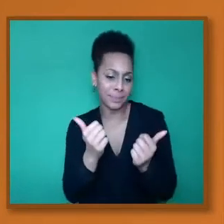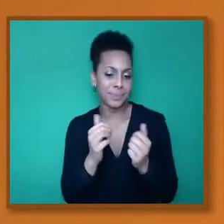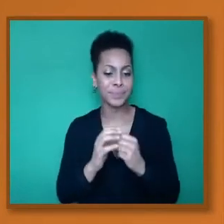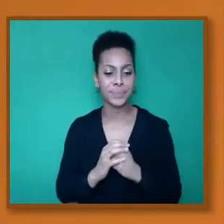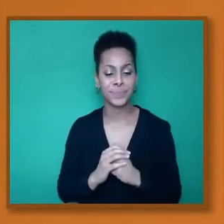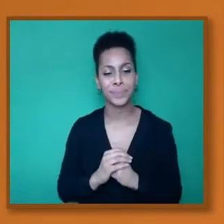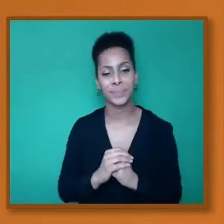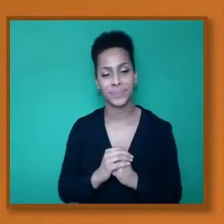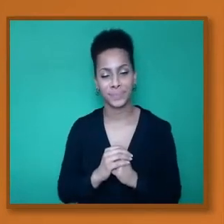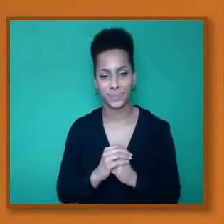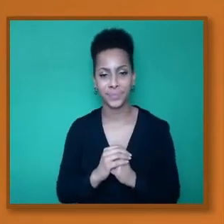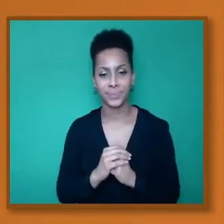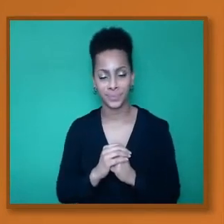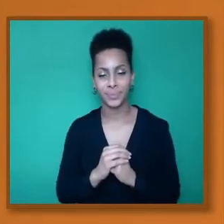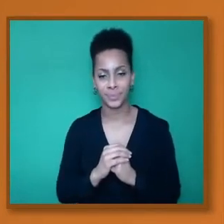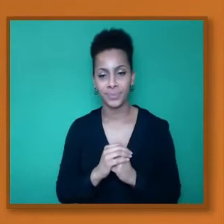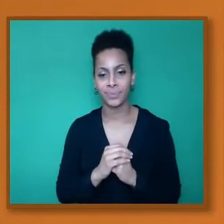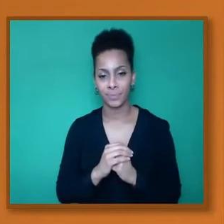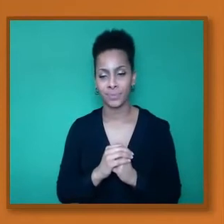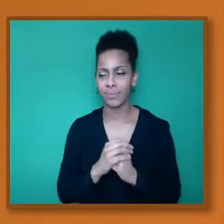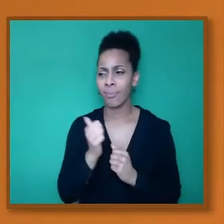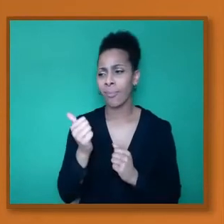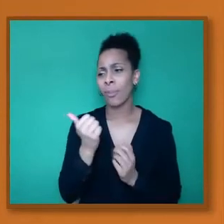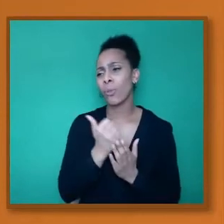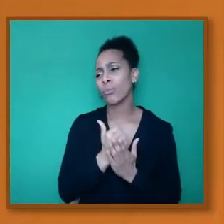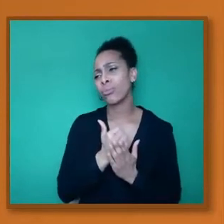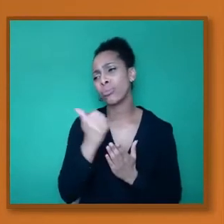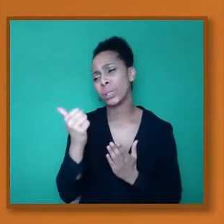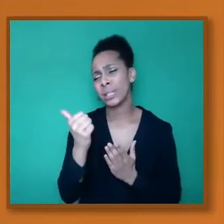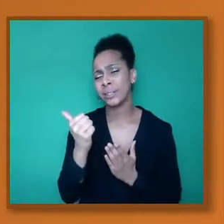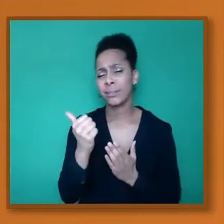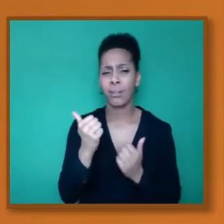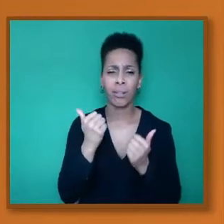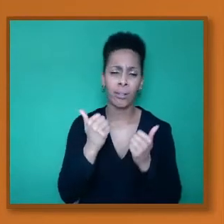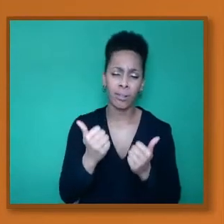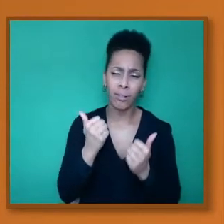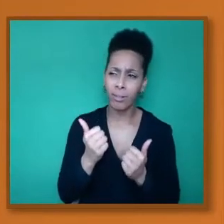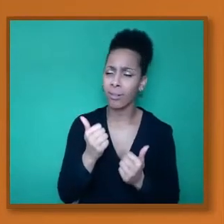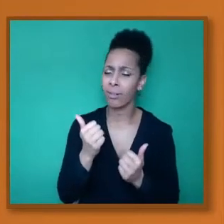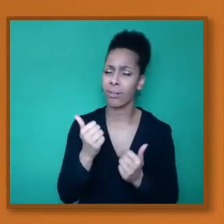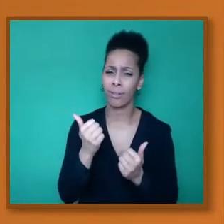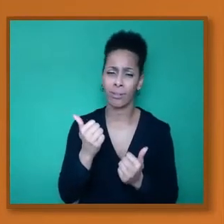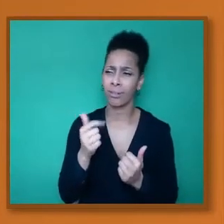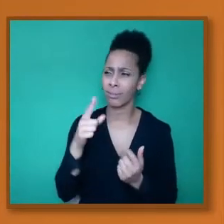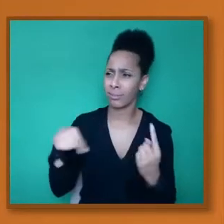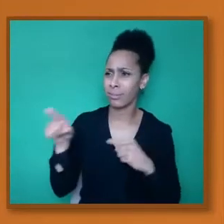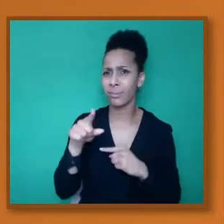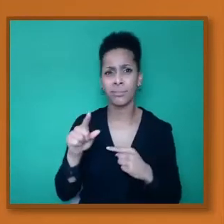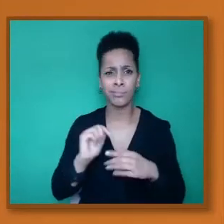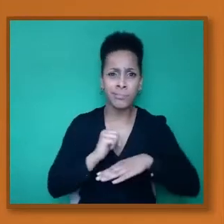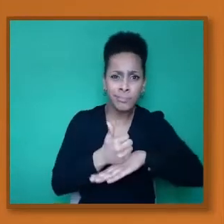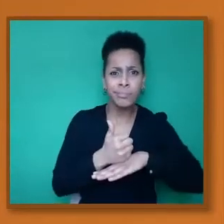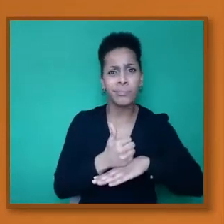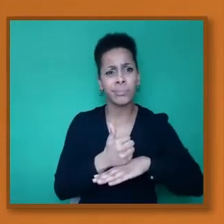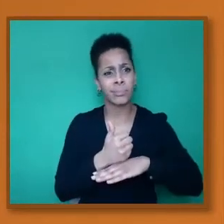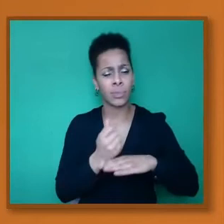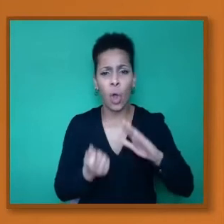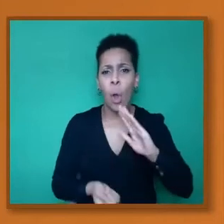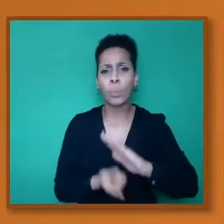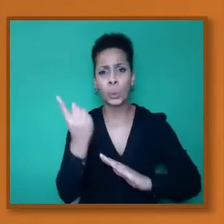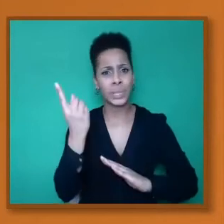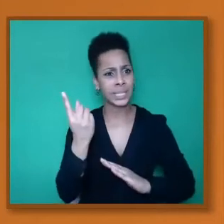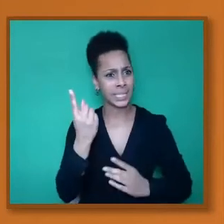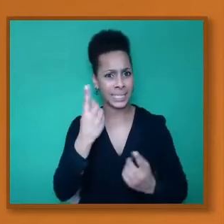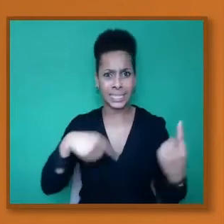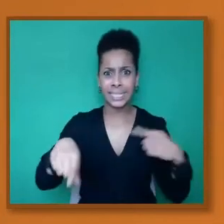Yeah, that's really brilliant. And it's excellent to see that you are given so many opportunities and